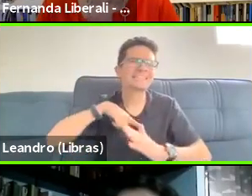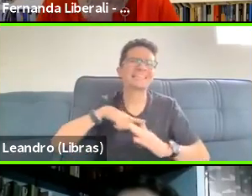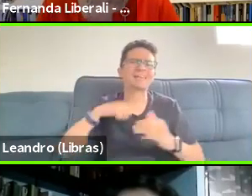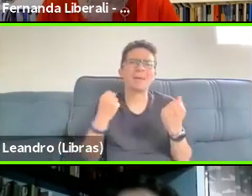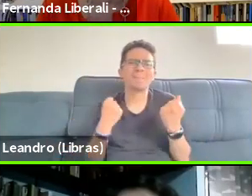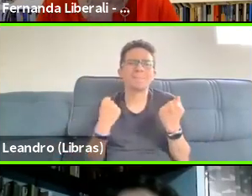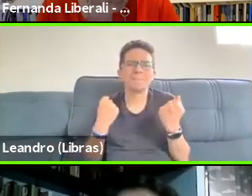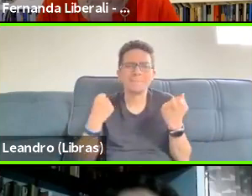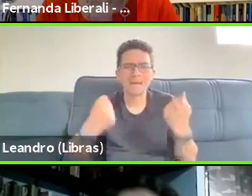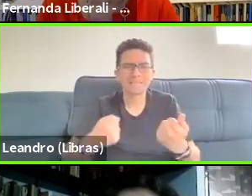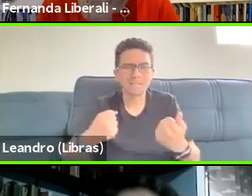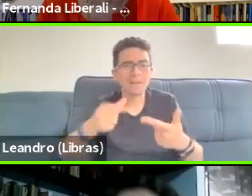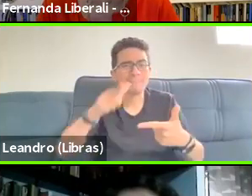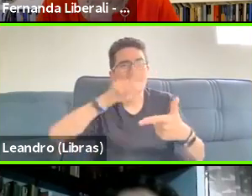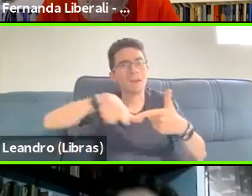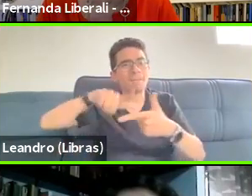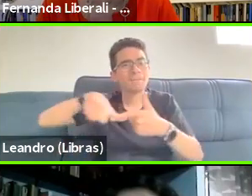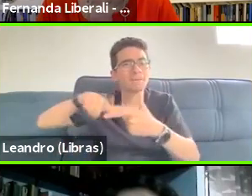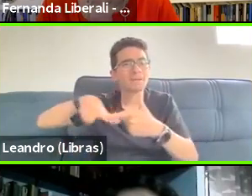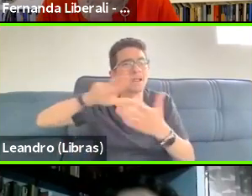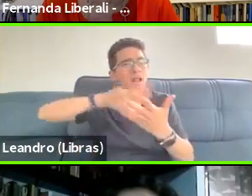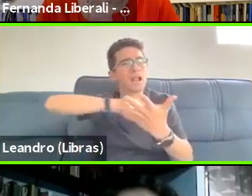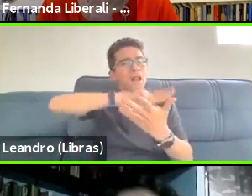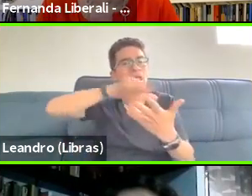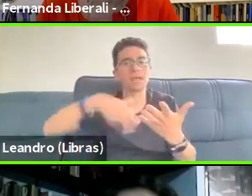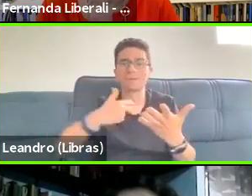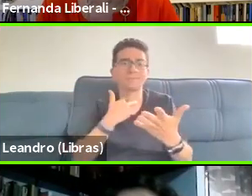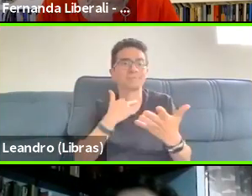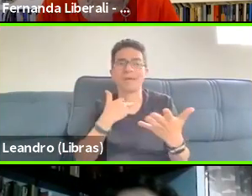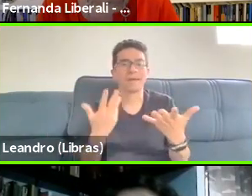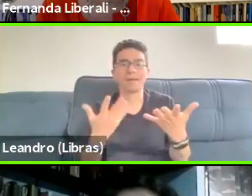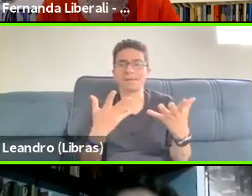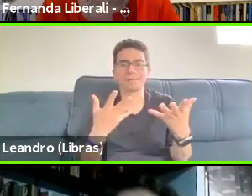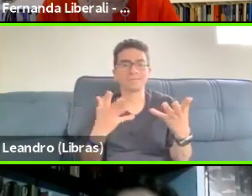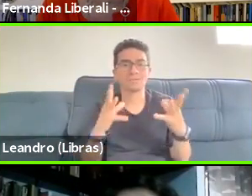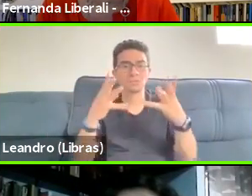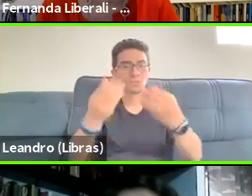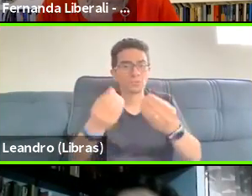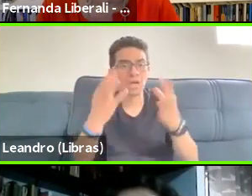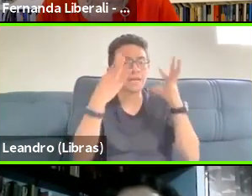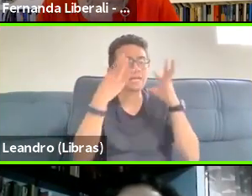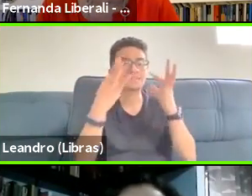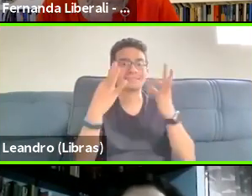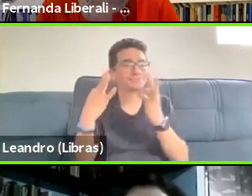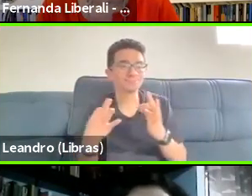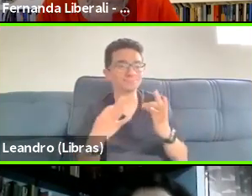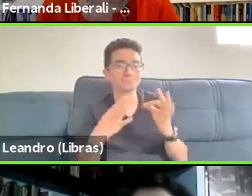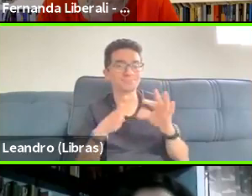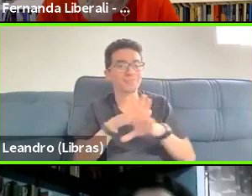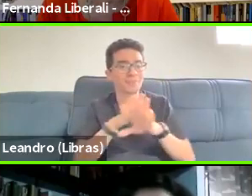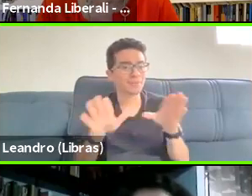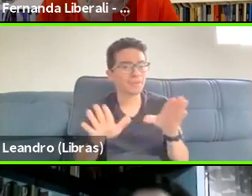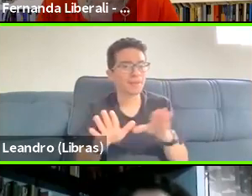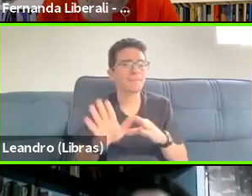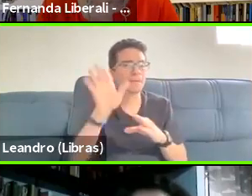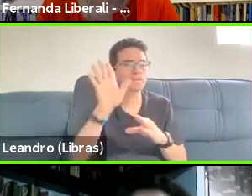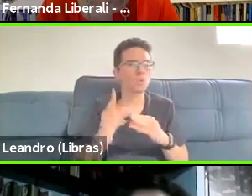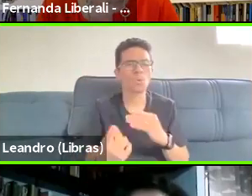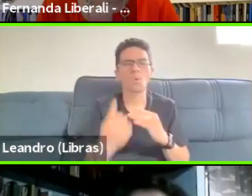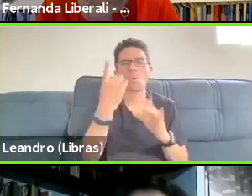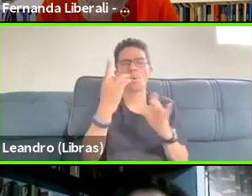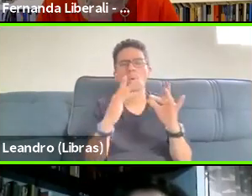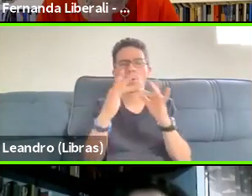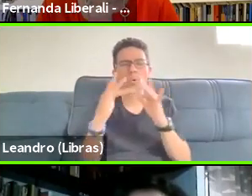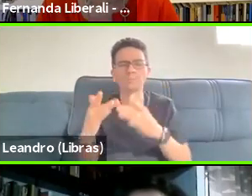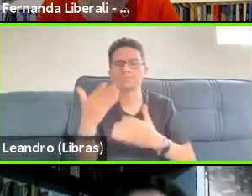that? Um, in the course of a single interaction with the doctor, um, multiple scenes are going to be construed and constructed.